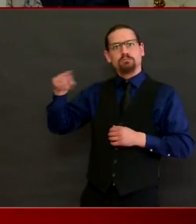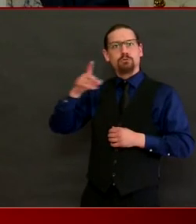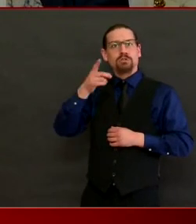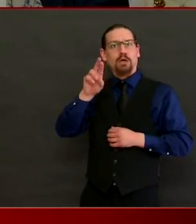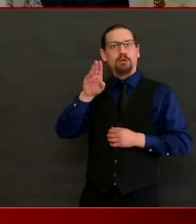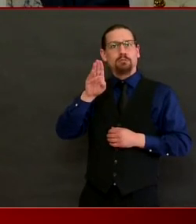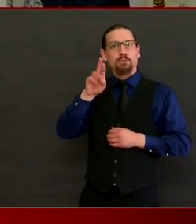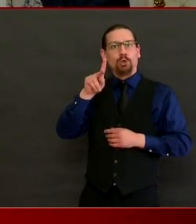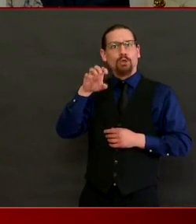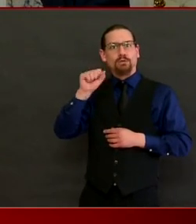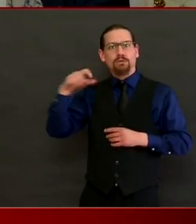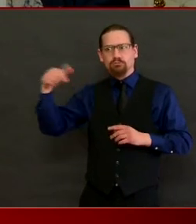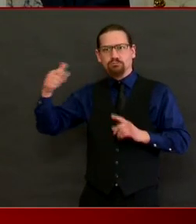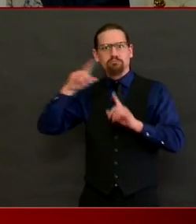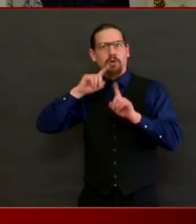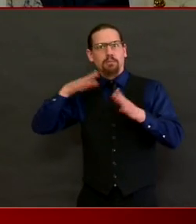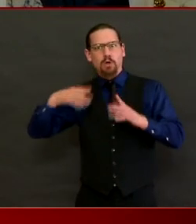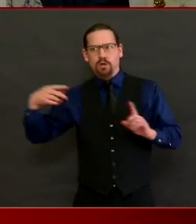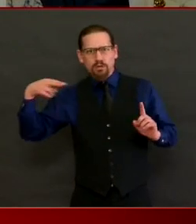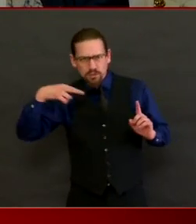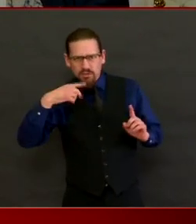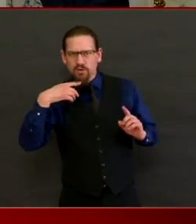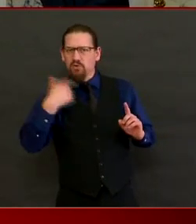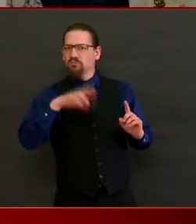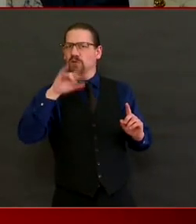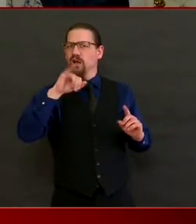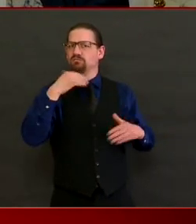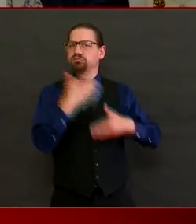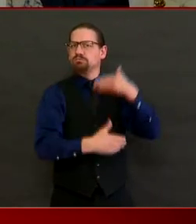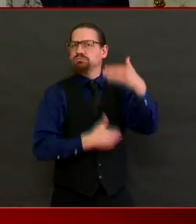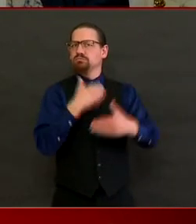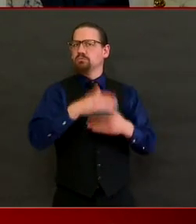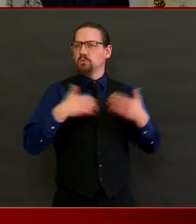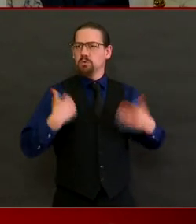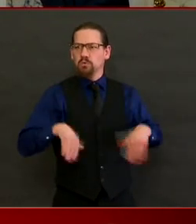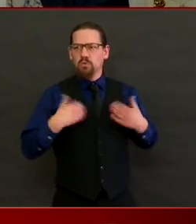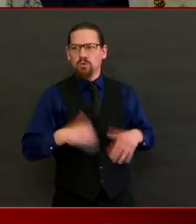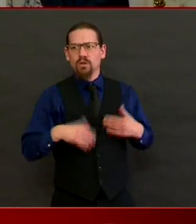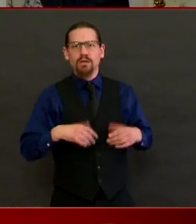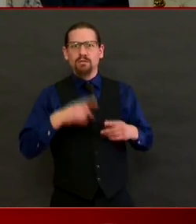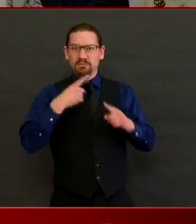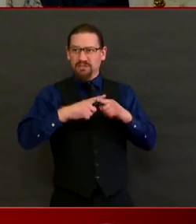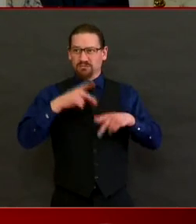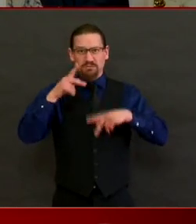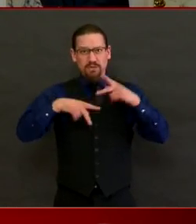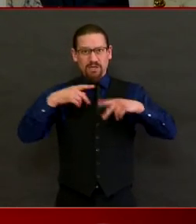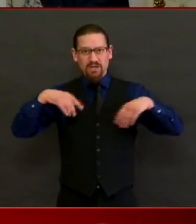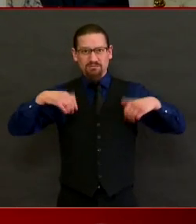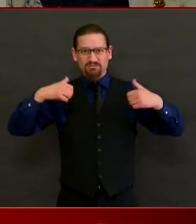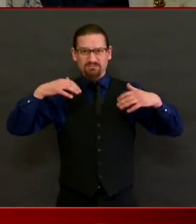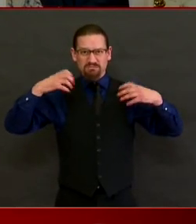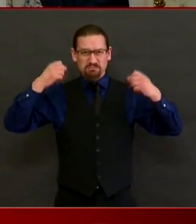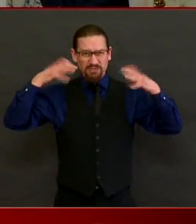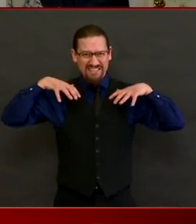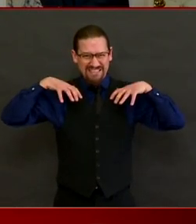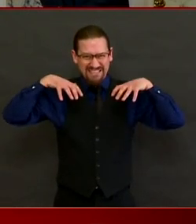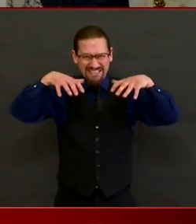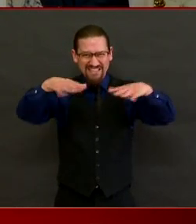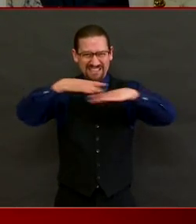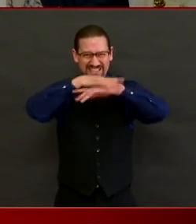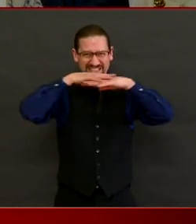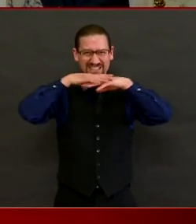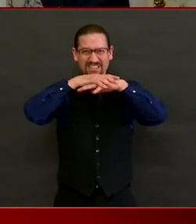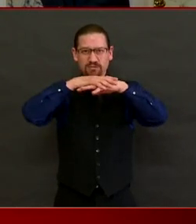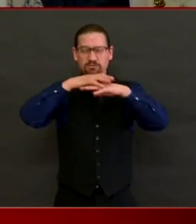how that adds a level of challenge to what we need to do. So that message is known. Rhode